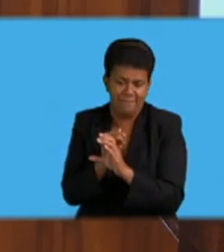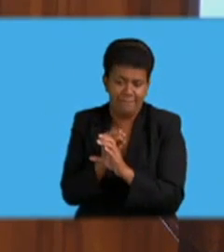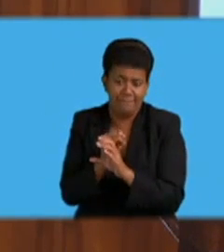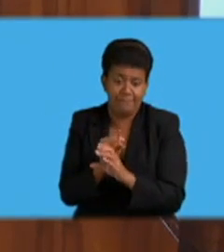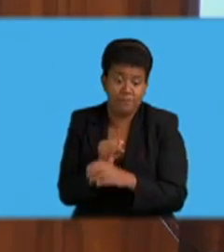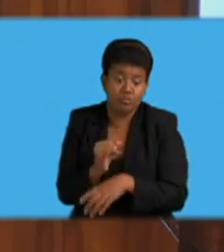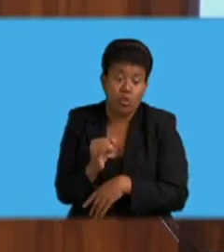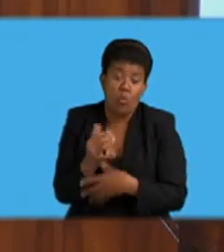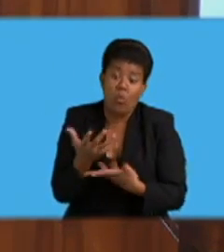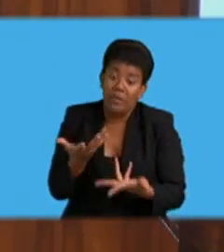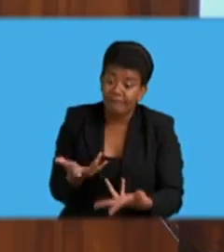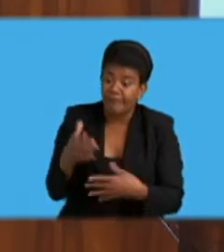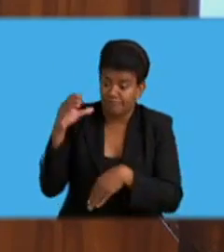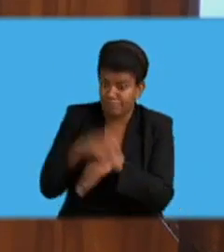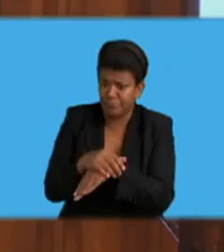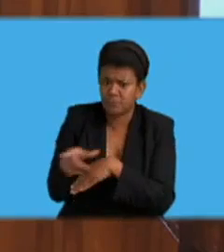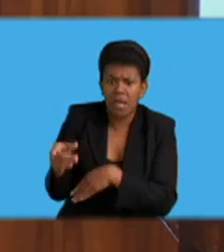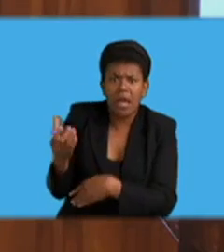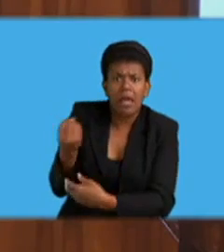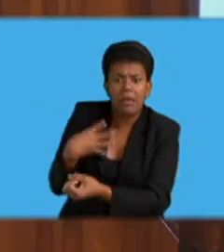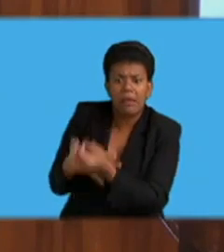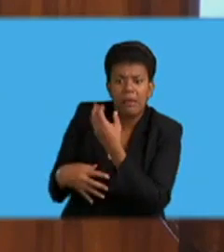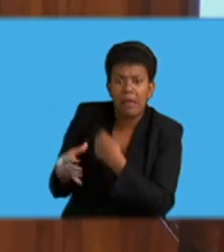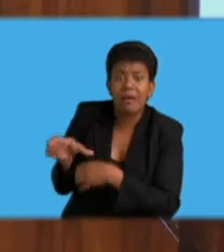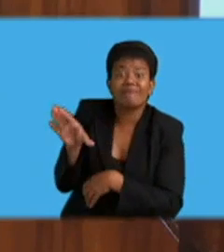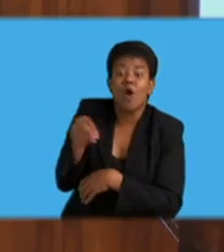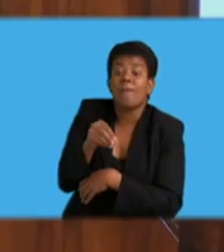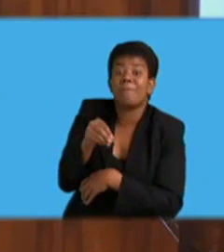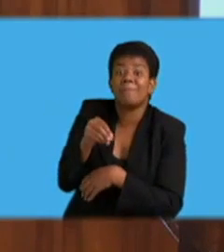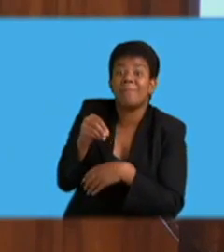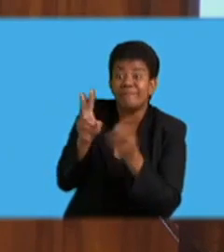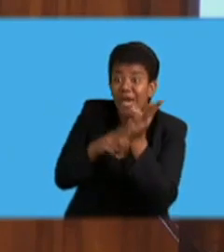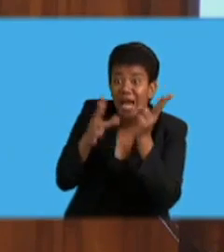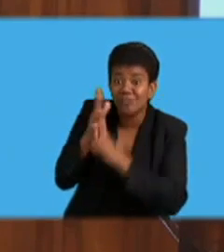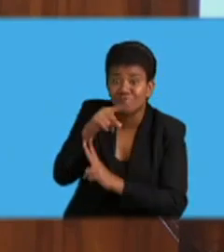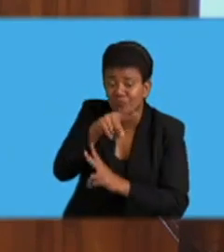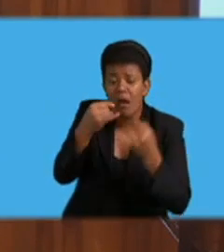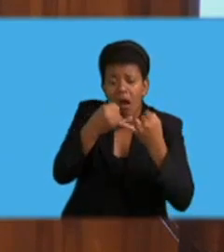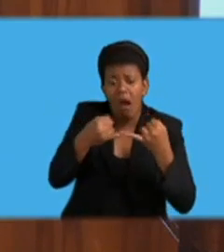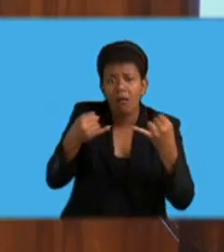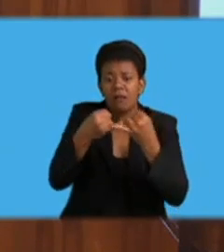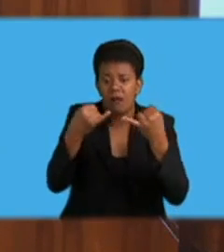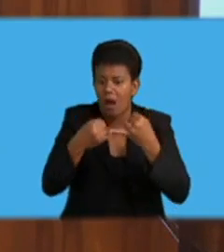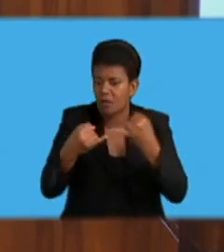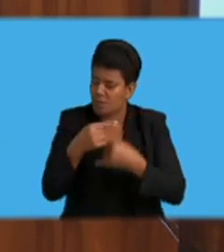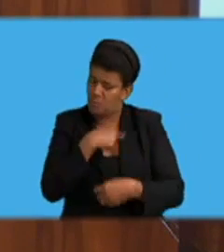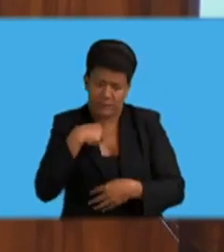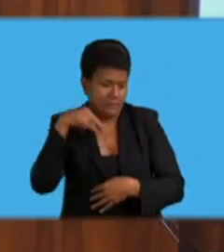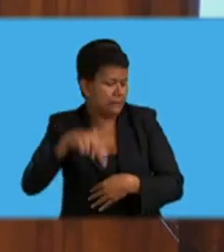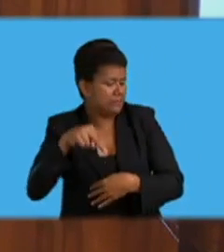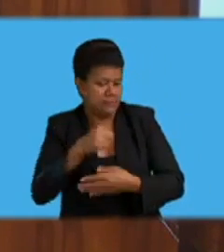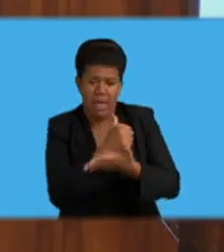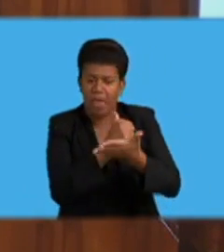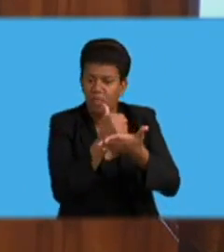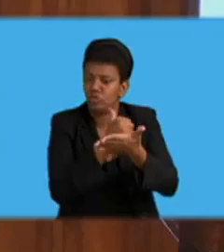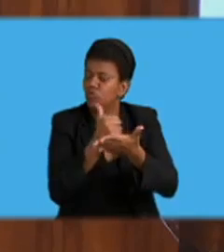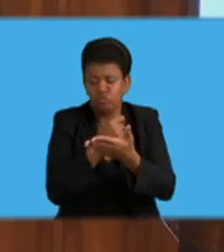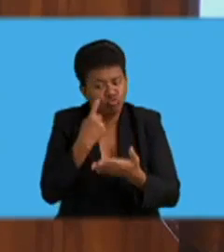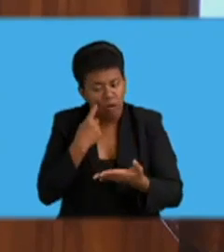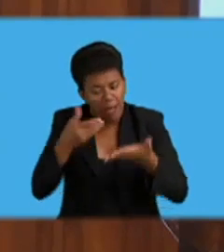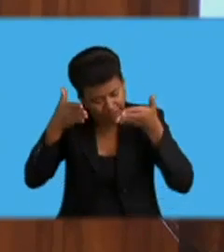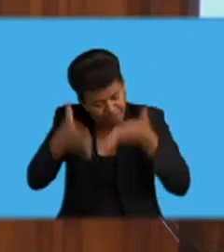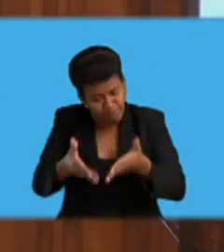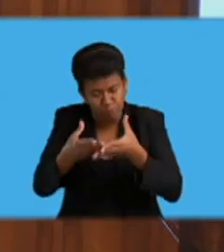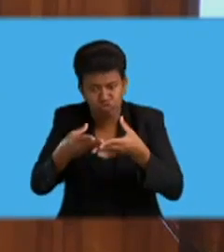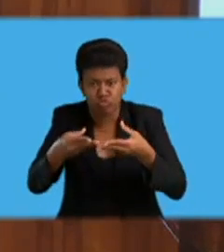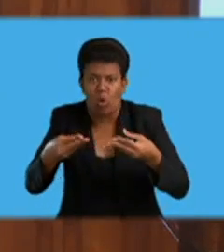concerns from rural and isolated areas, then something must be done to address this problem. Honorable